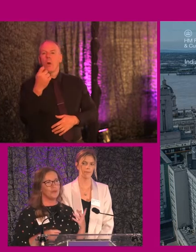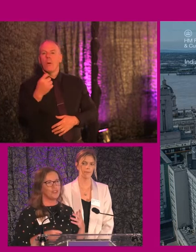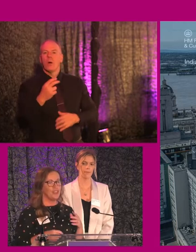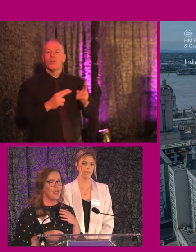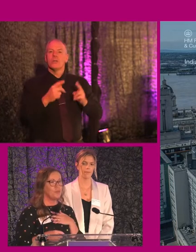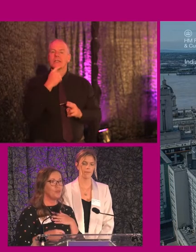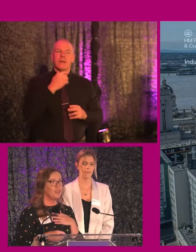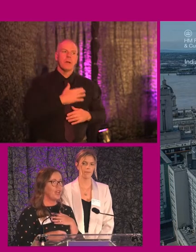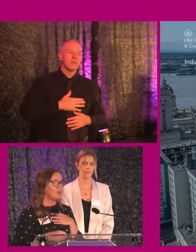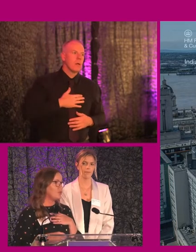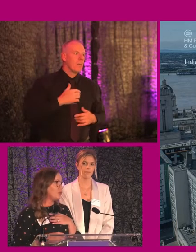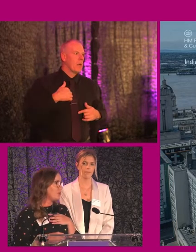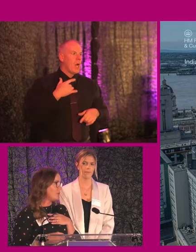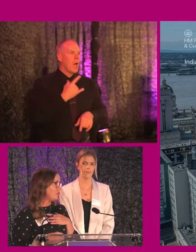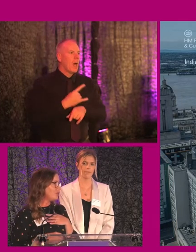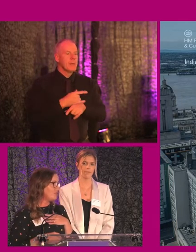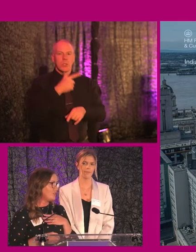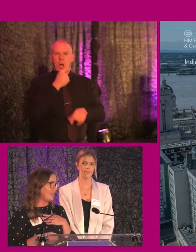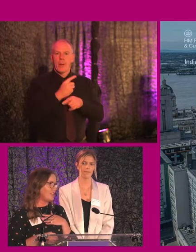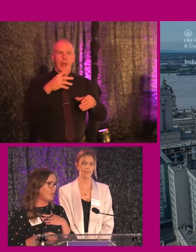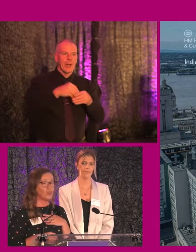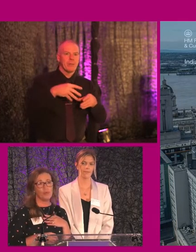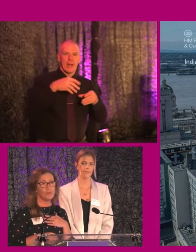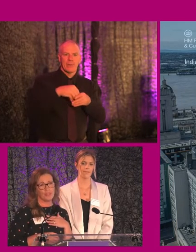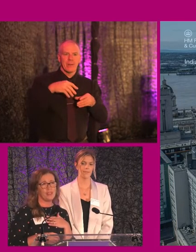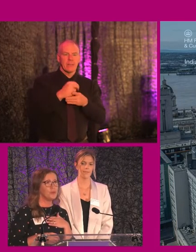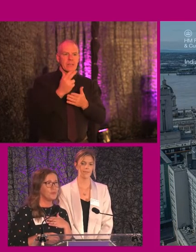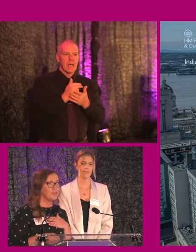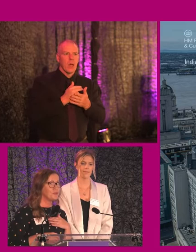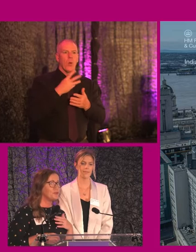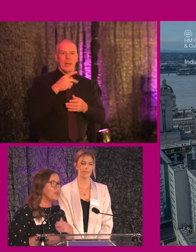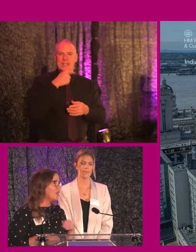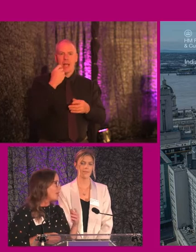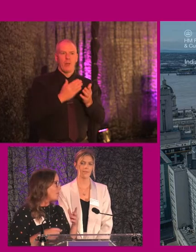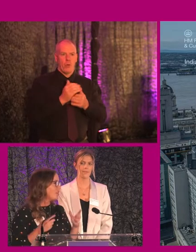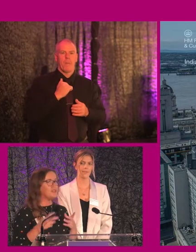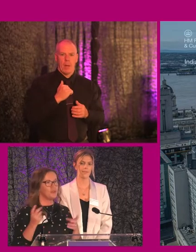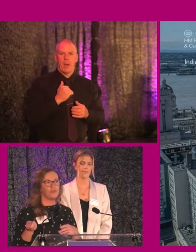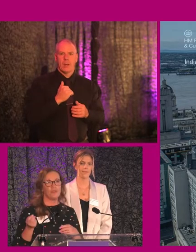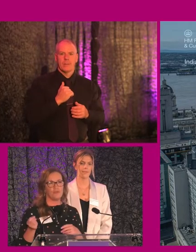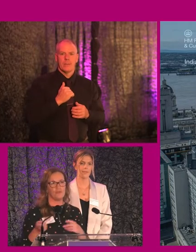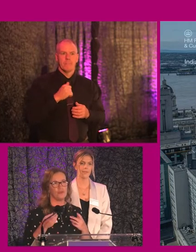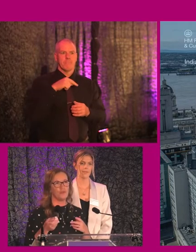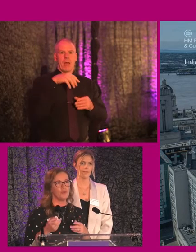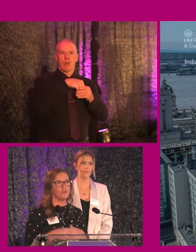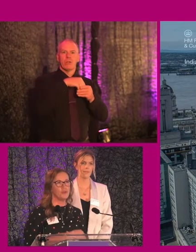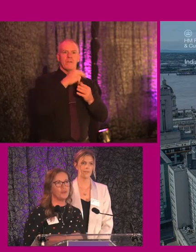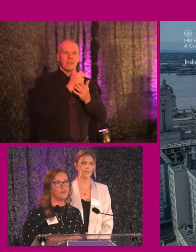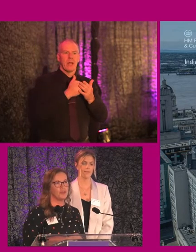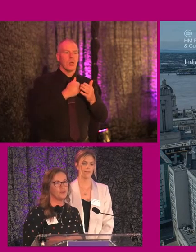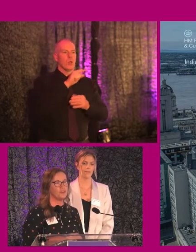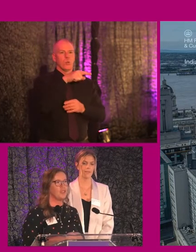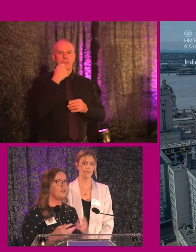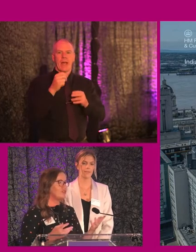apologies, I'm so in the habit of talking about inclusive design that I probably will say that all the way through. But that is the equivalent of what you would call